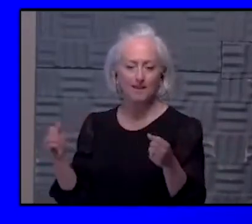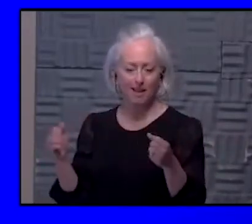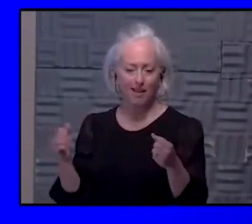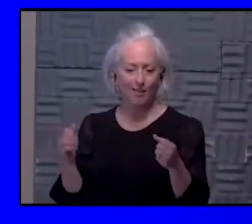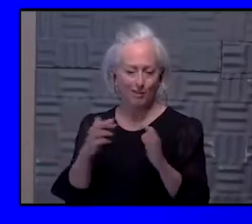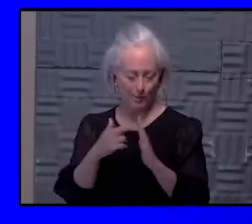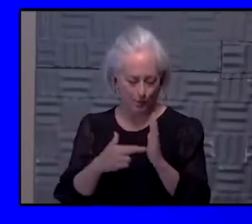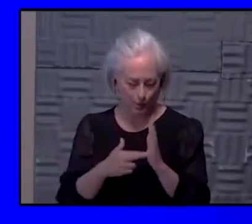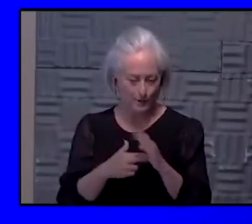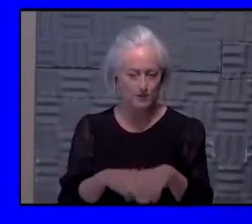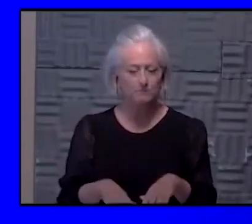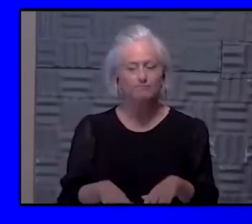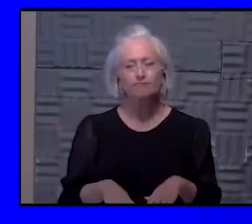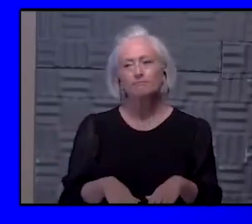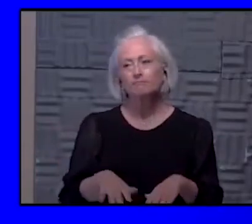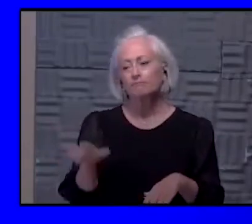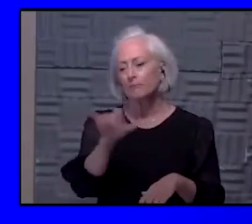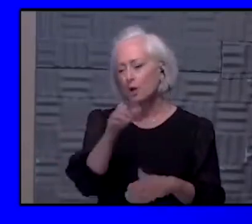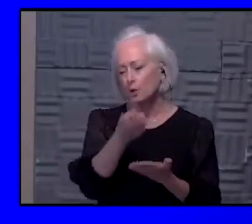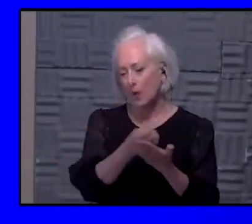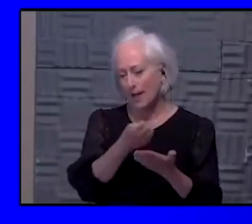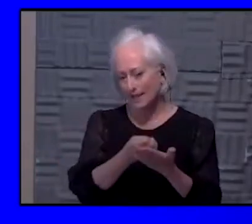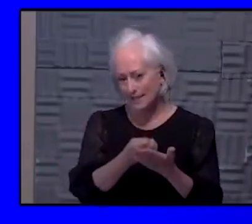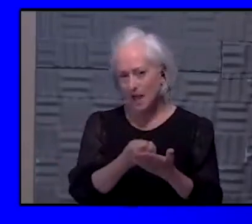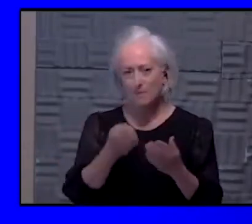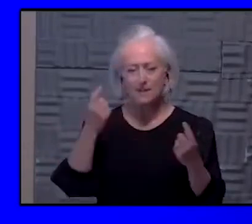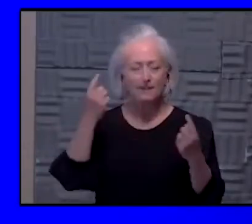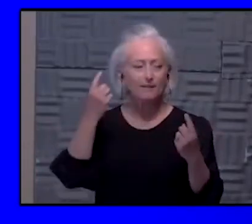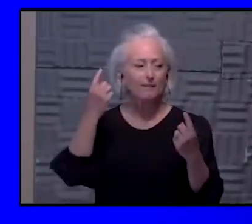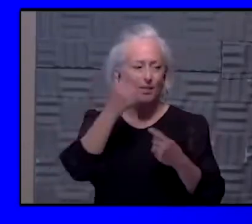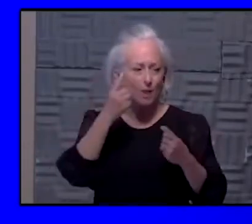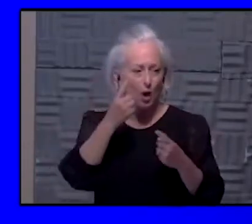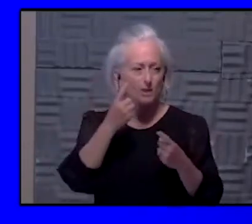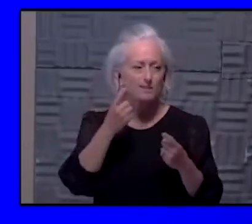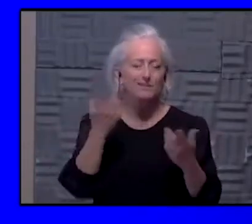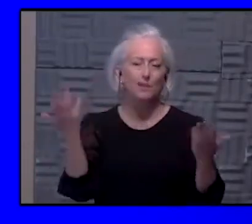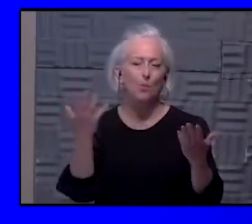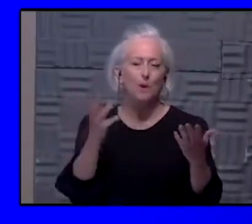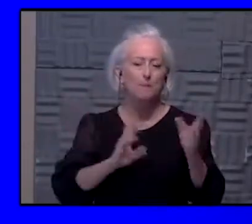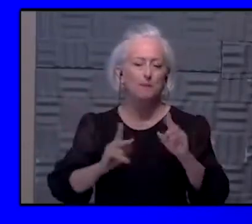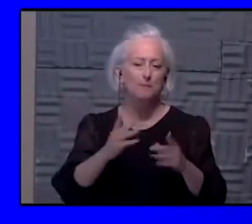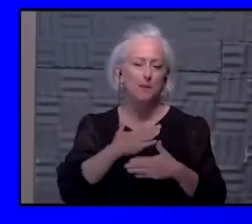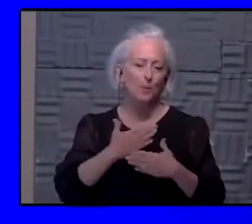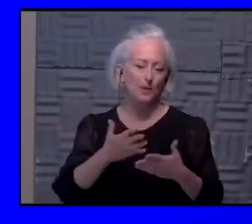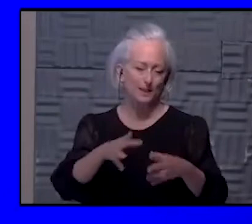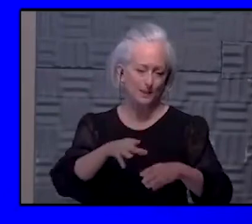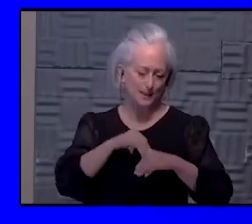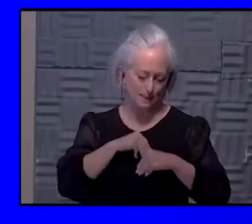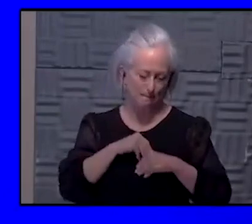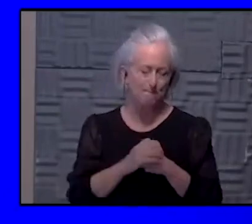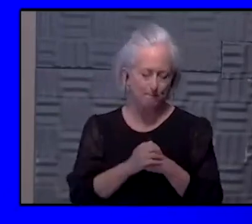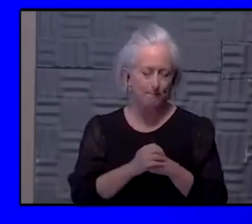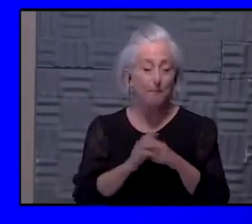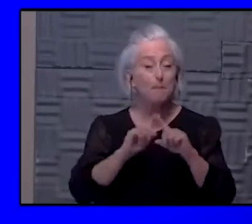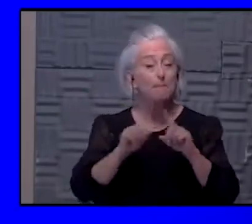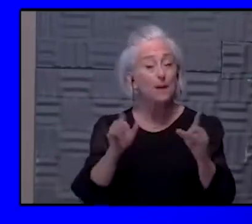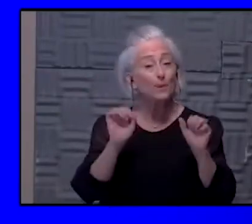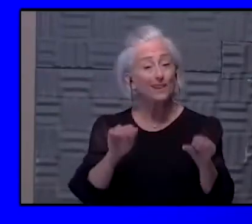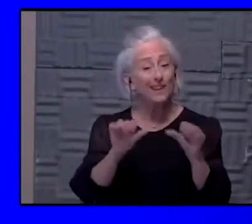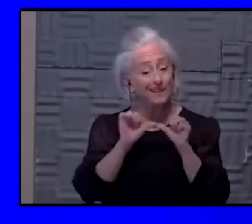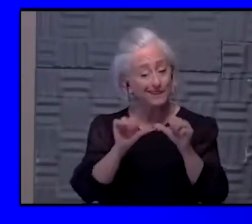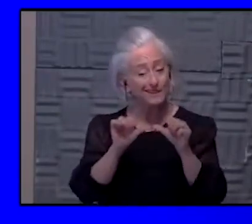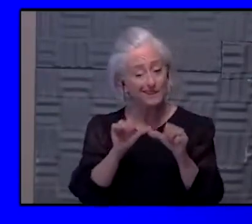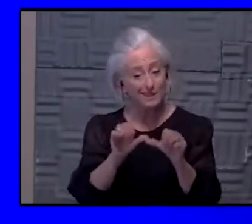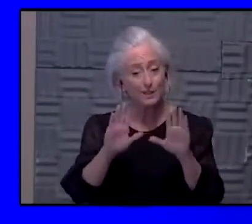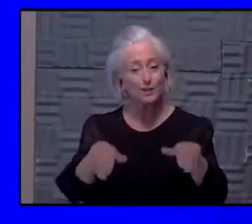are economic things to consider. And also there's the will of the people and what people are willing to stand for. But the way that we can continue to give the optimal